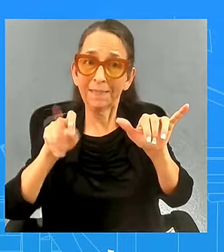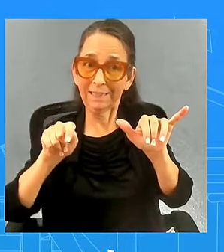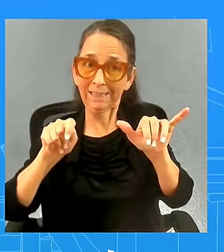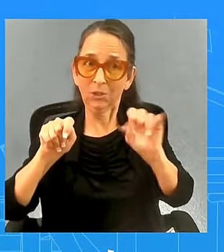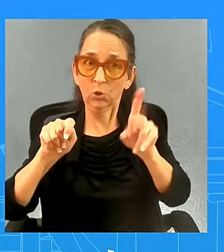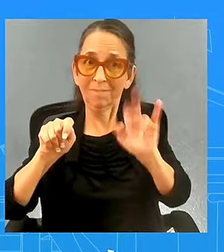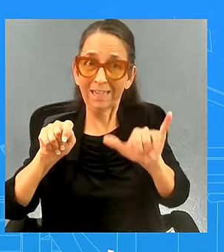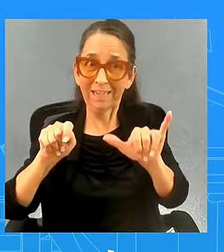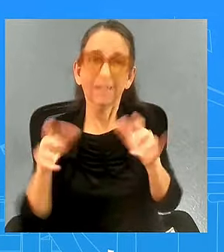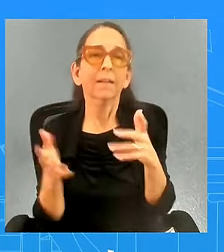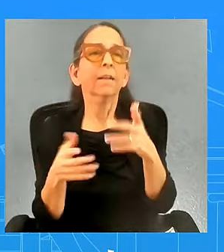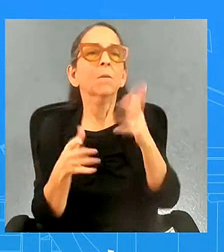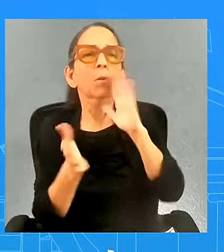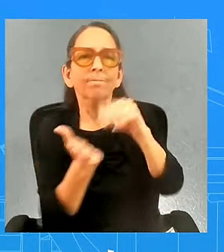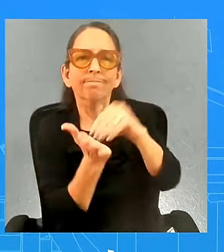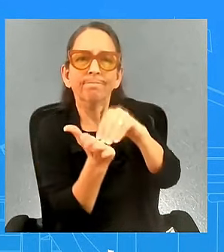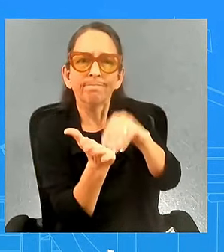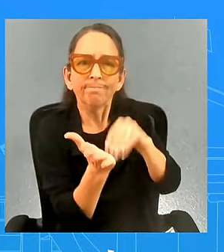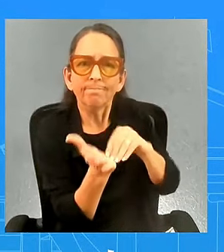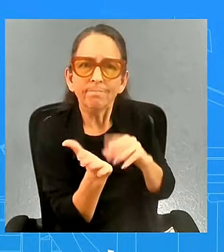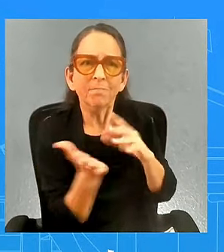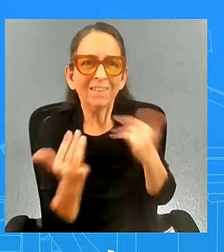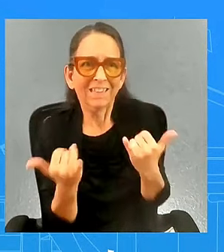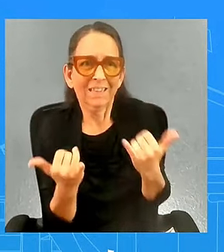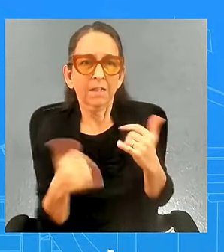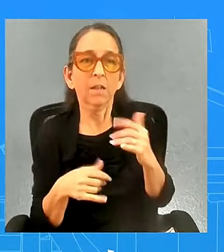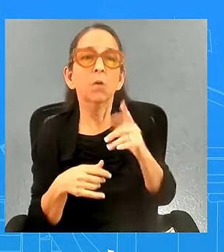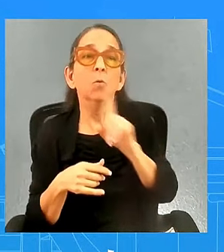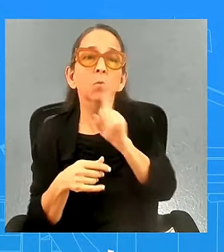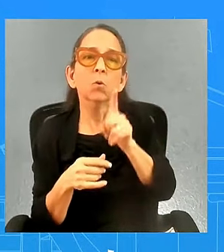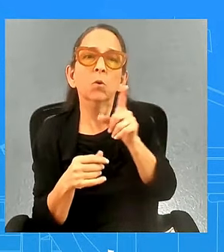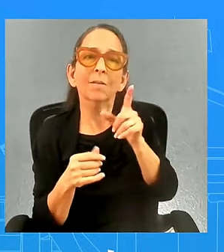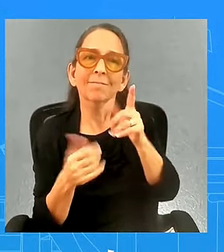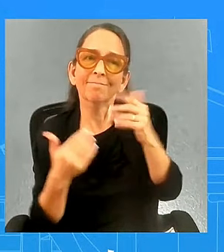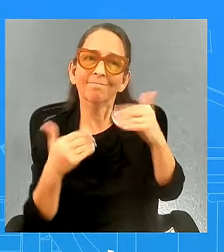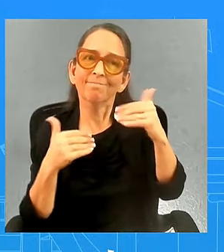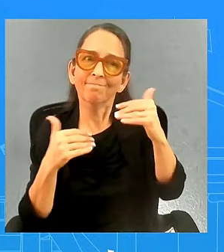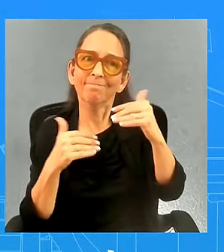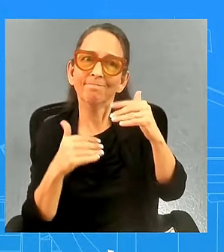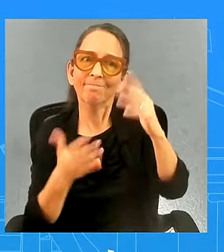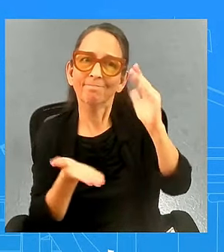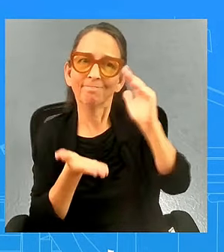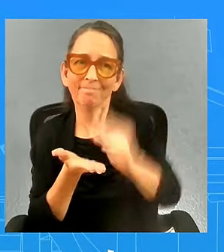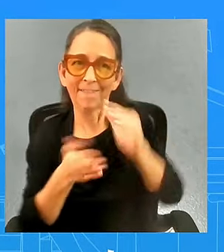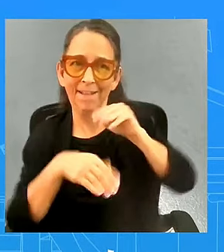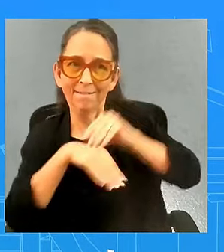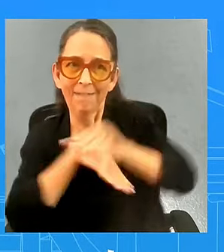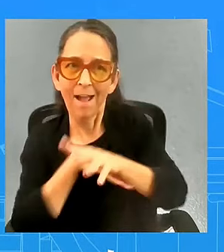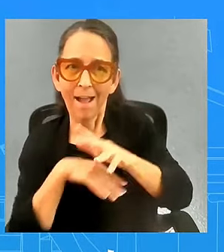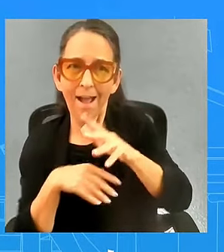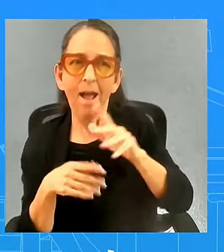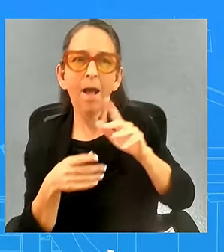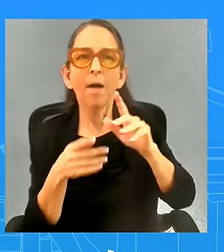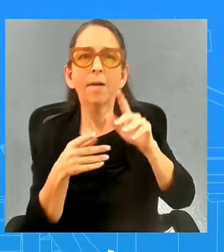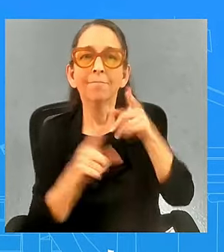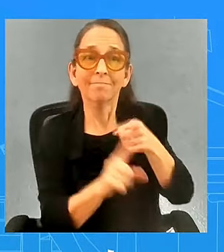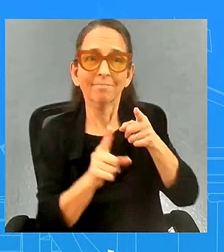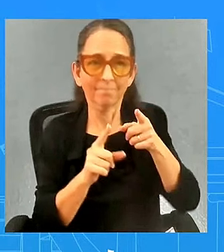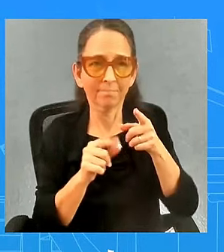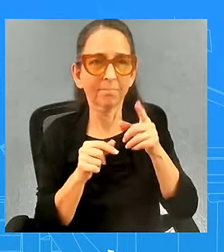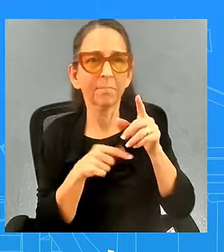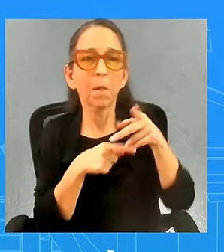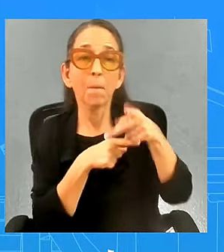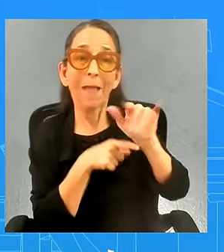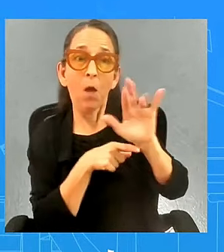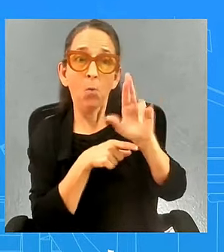so the unemployment rate is expected to be less affected than the payroll number but the payroll number is uh is as is as